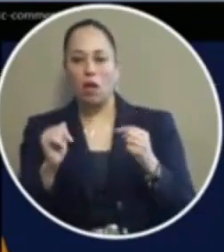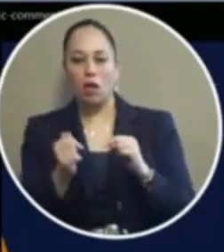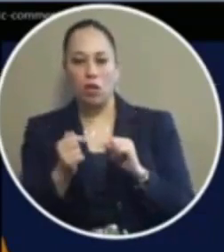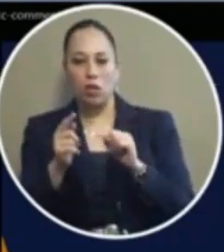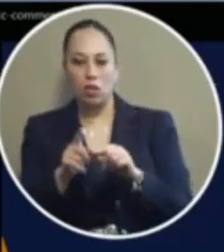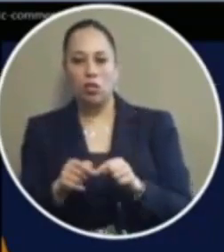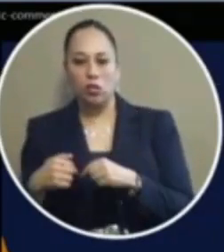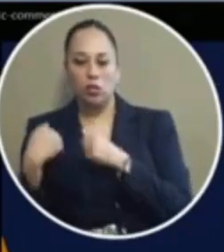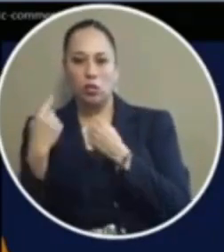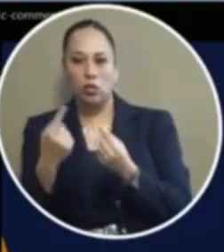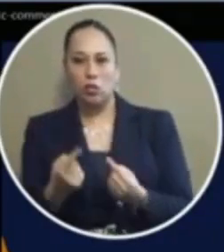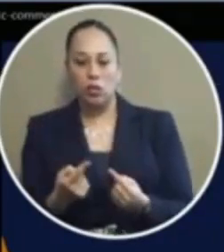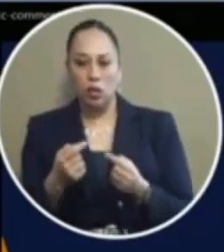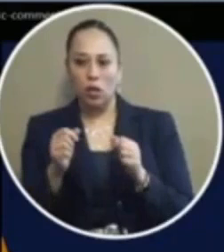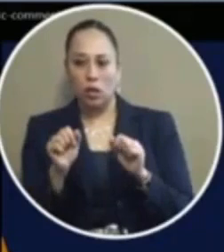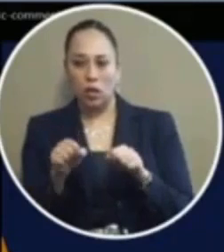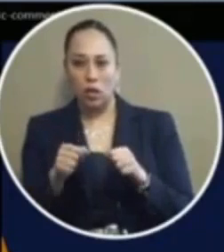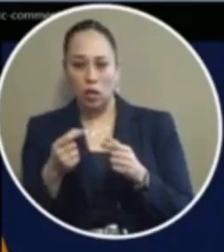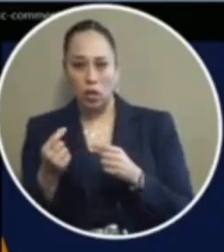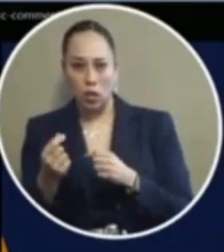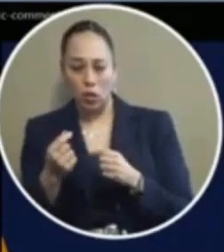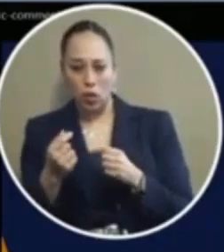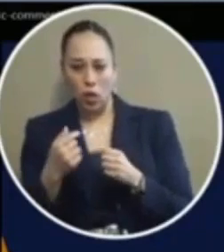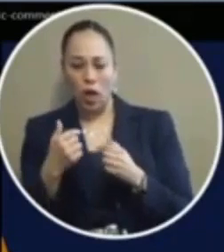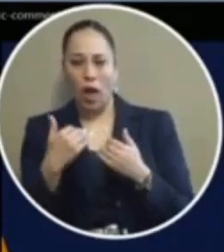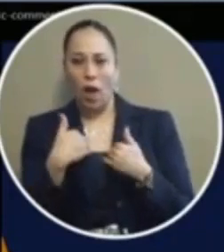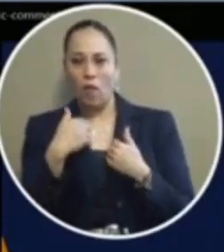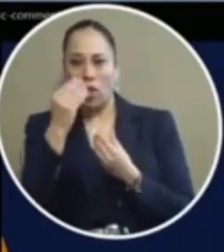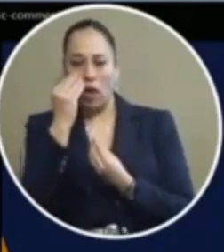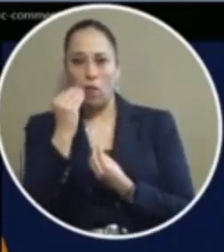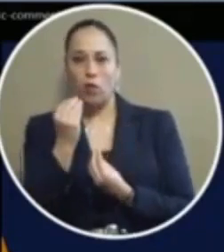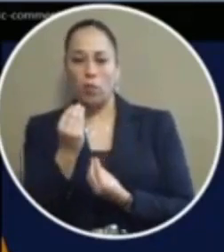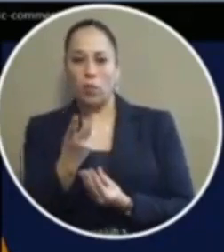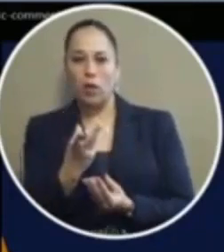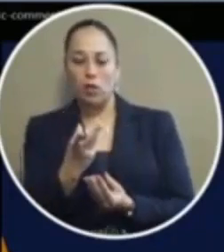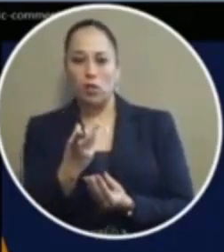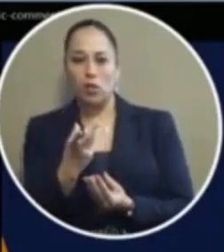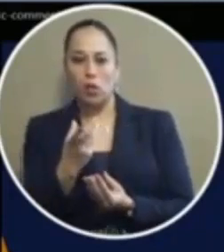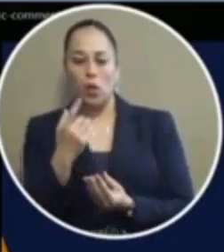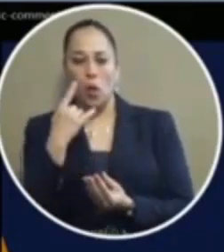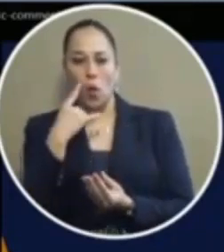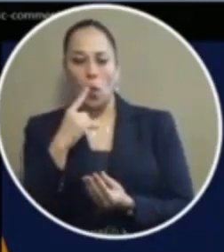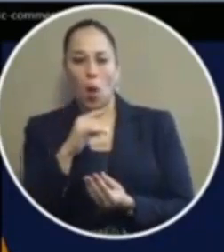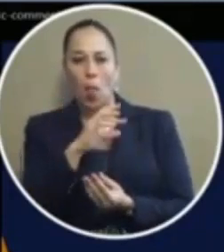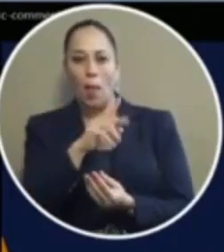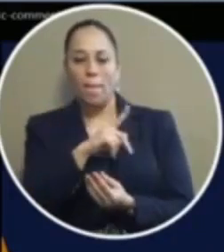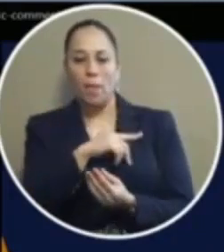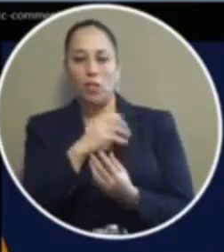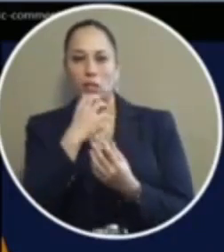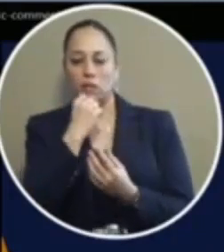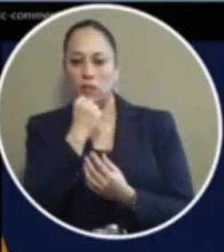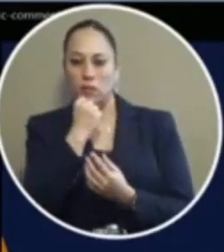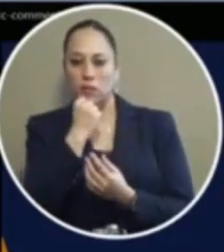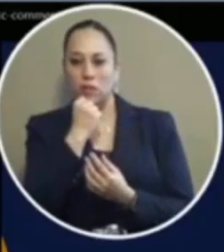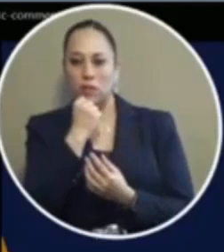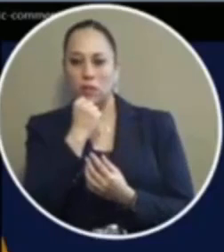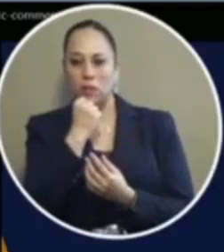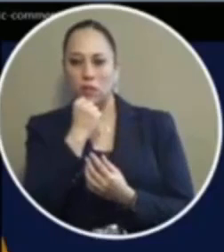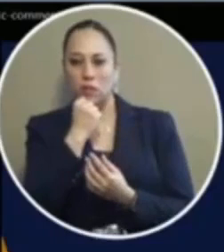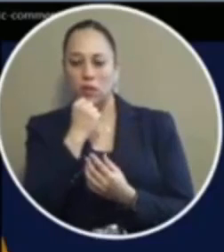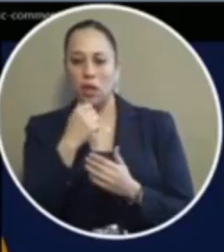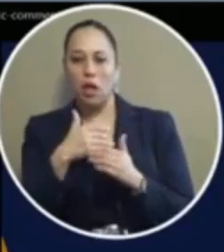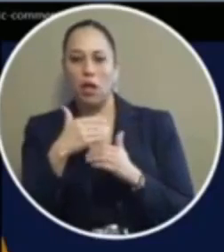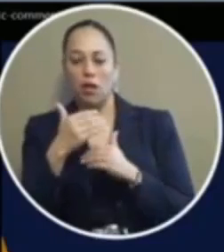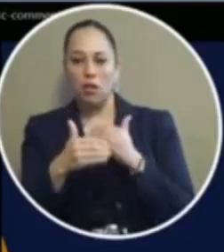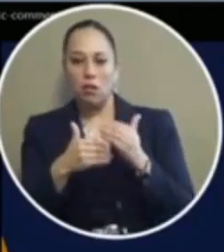memory loss ability to remain retain information ptsd depression anxiety i also suffer from